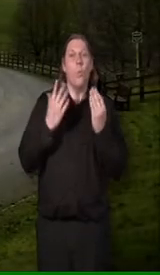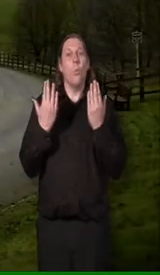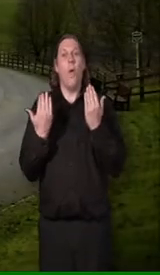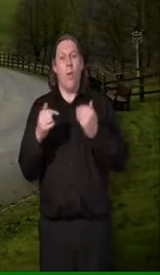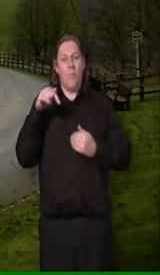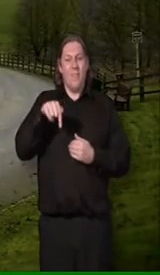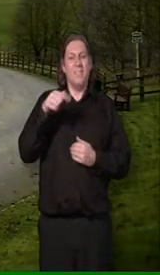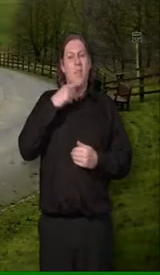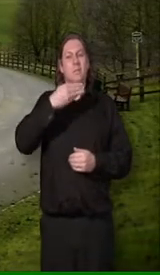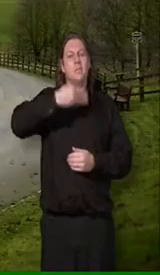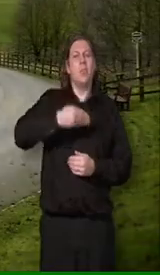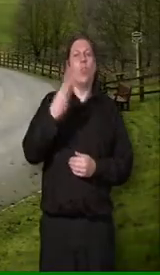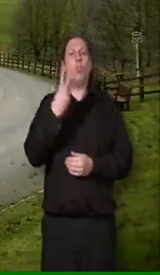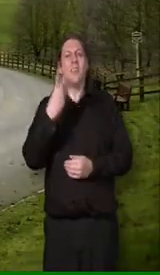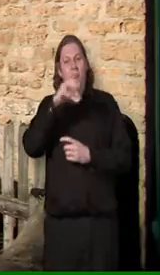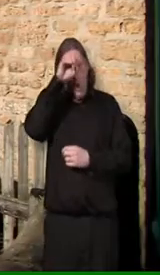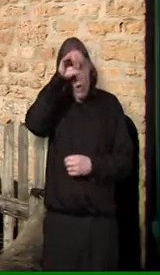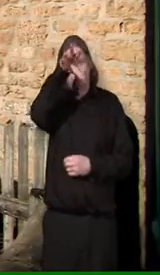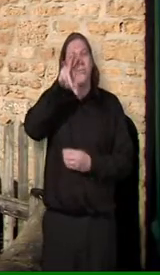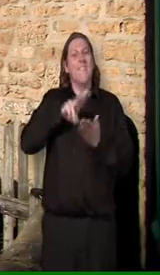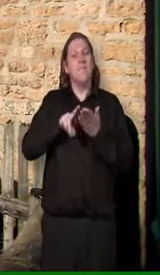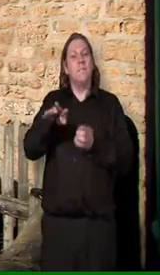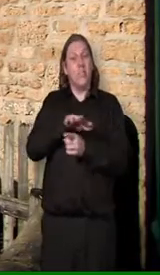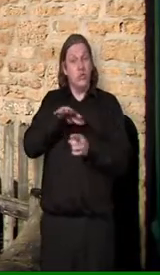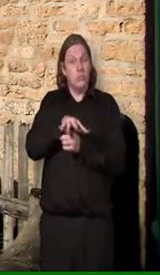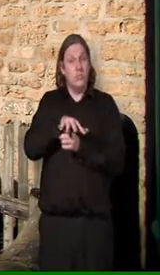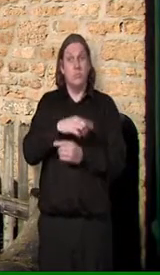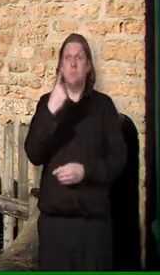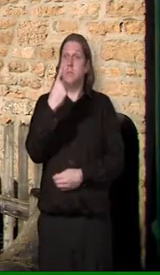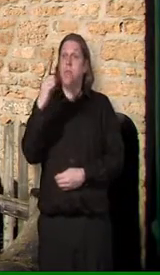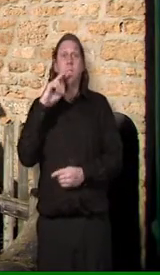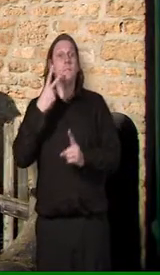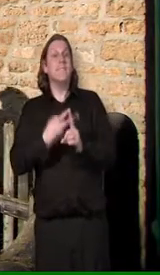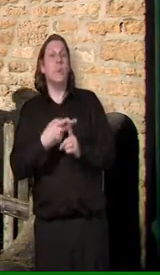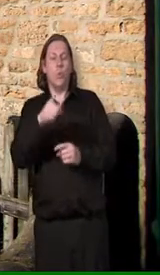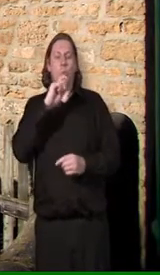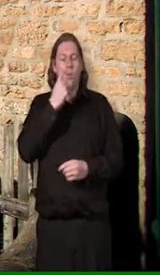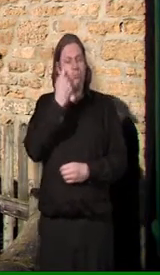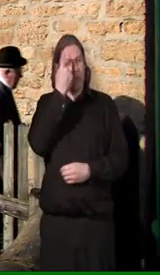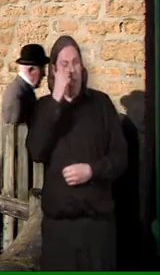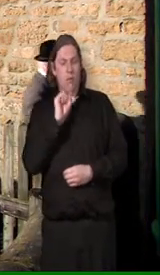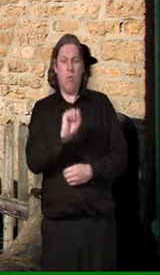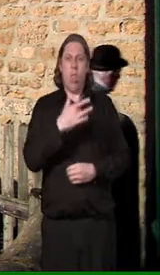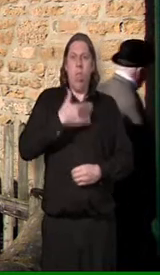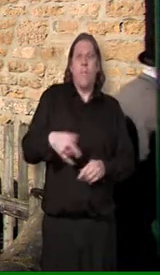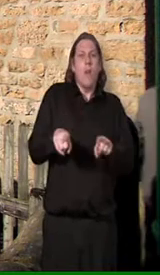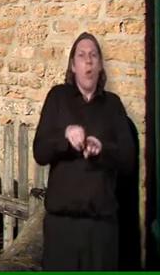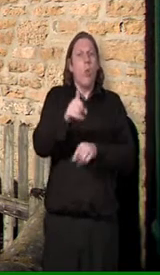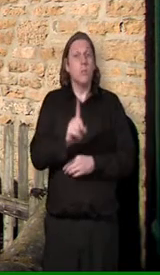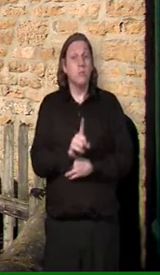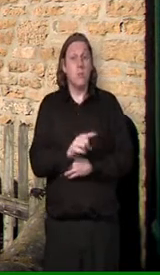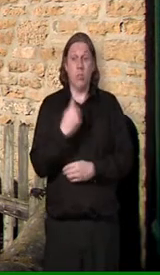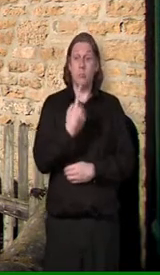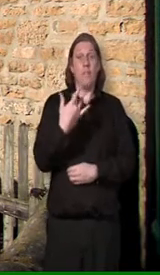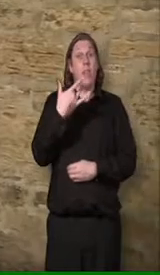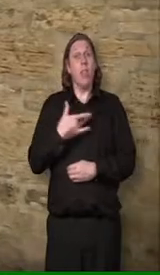Welcome to the 1913 Colliery village. During your visit here you'll discover what life was like for the pitmen and their families who lived